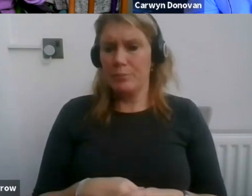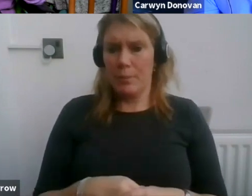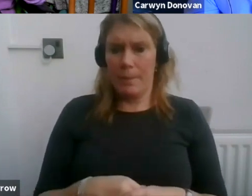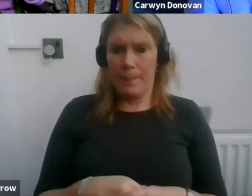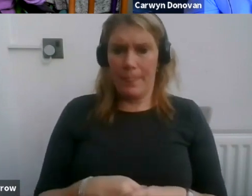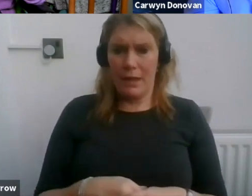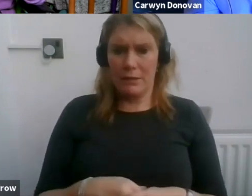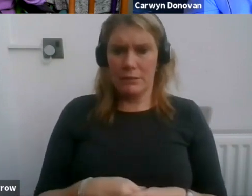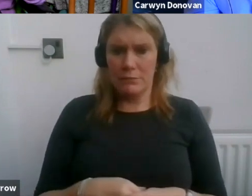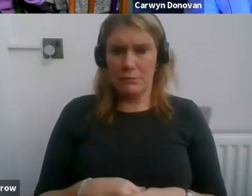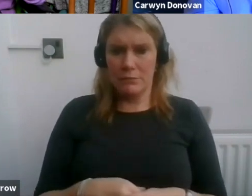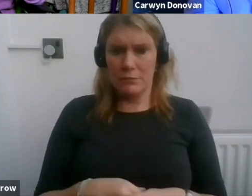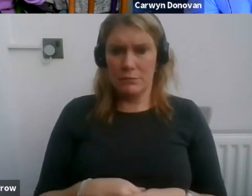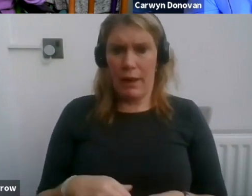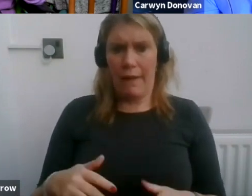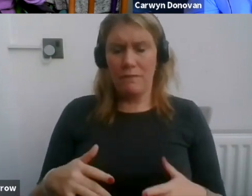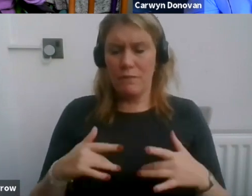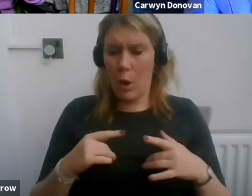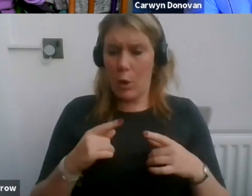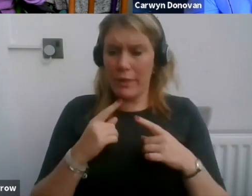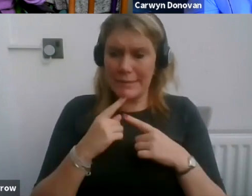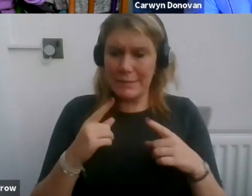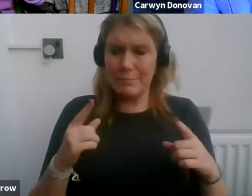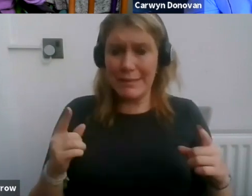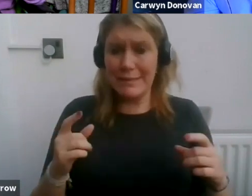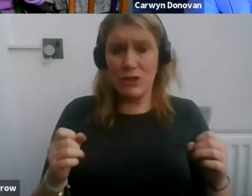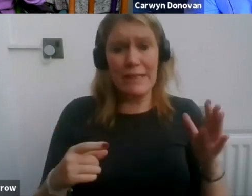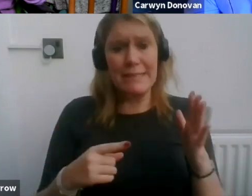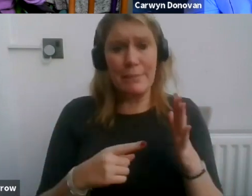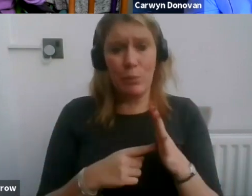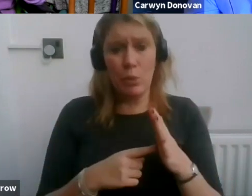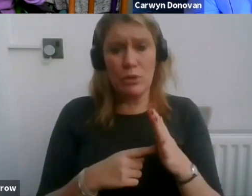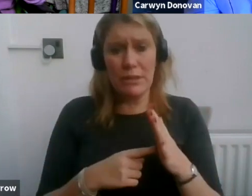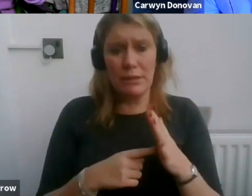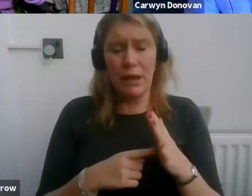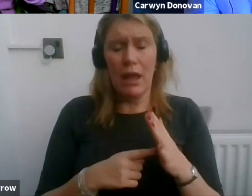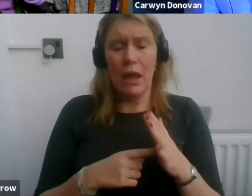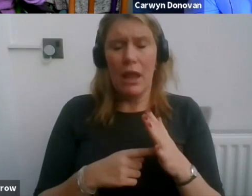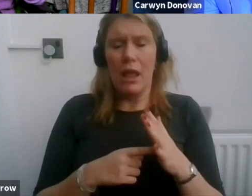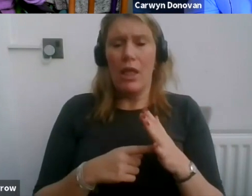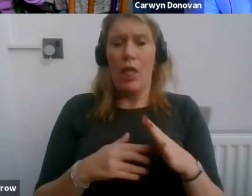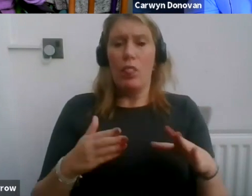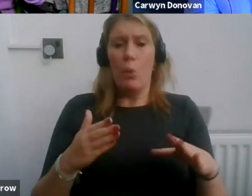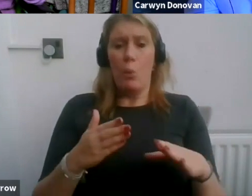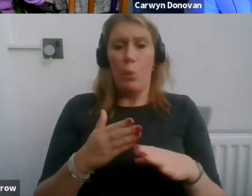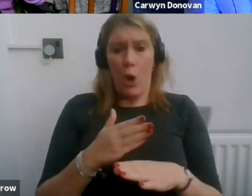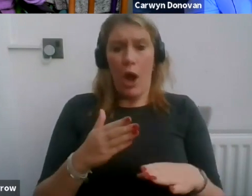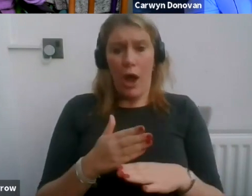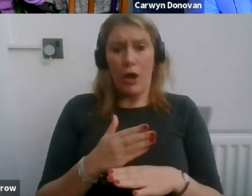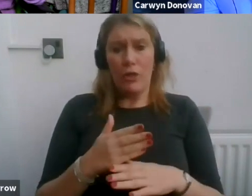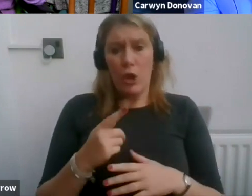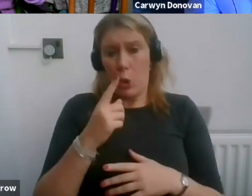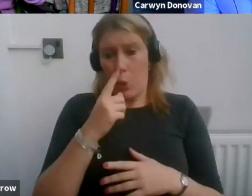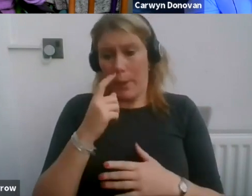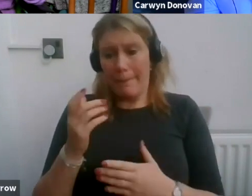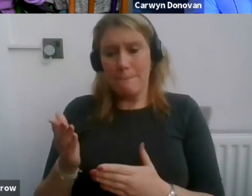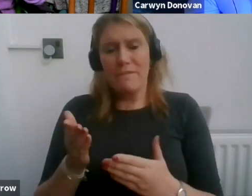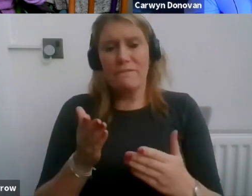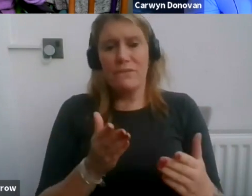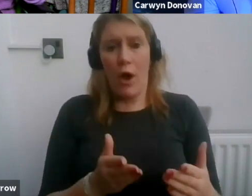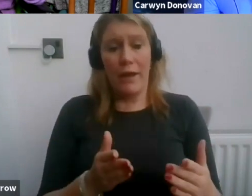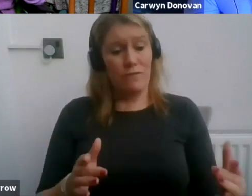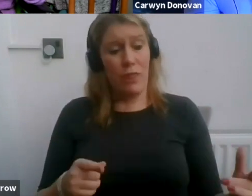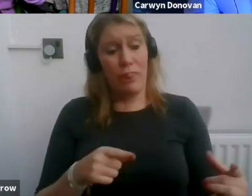that is the message. What should matter here is the work which you are able to provide for that engager.